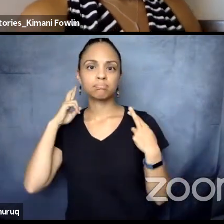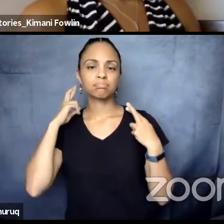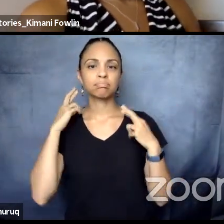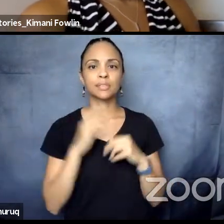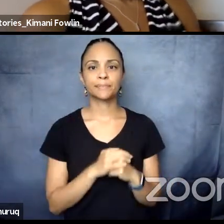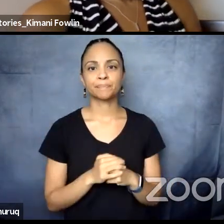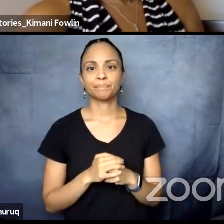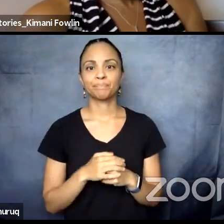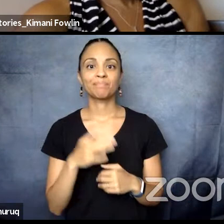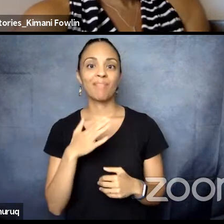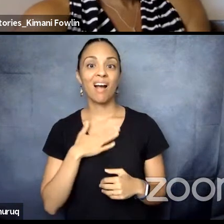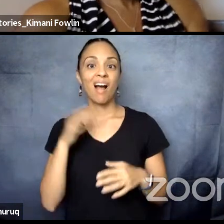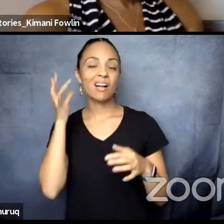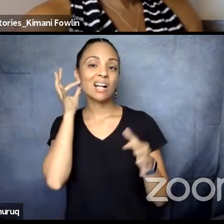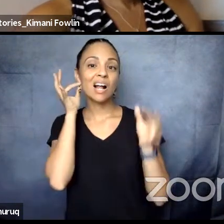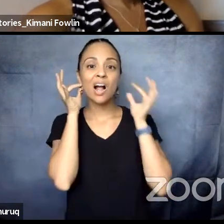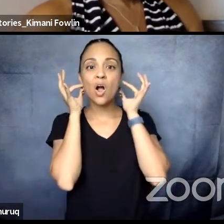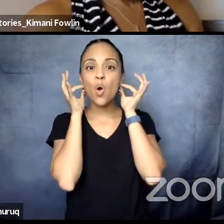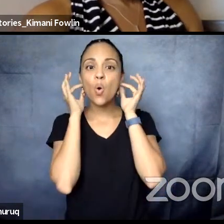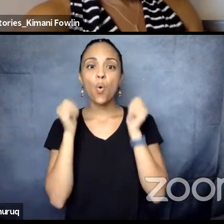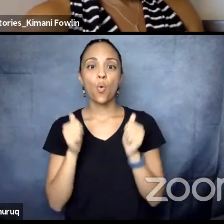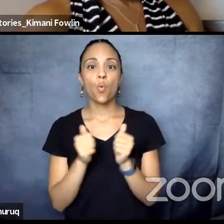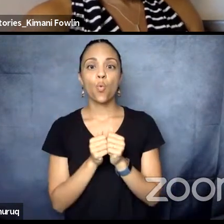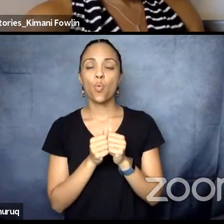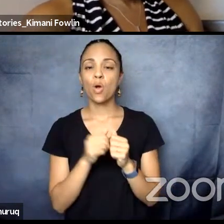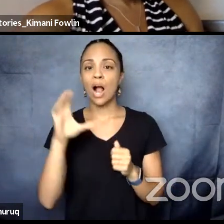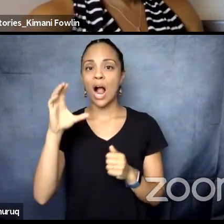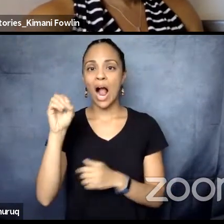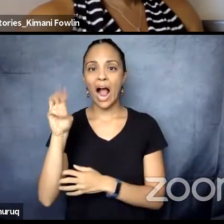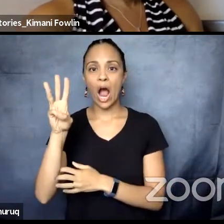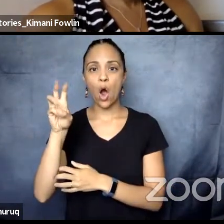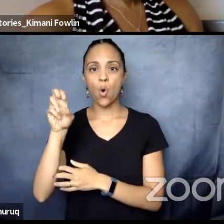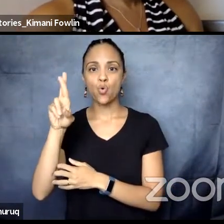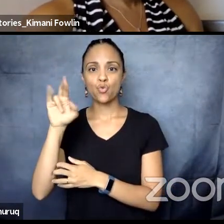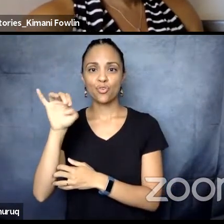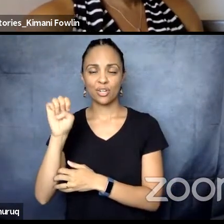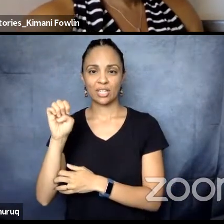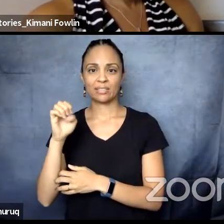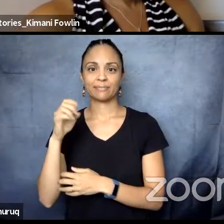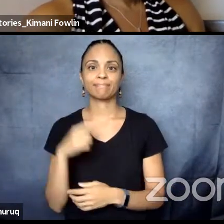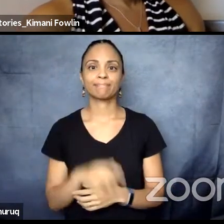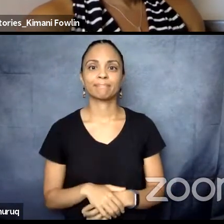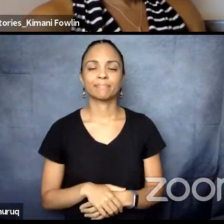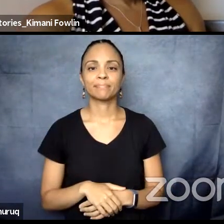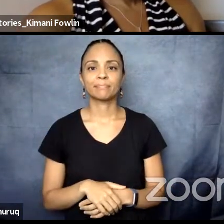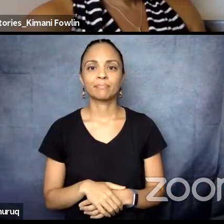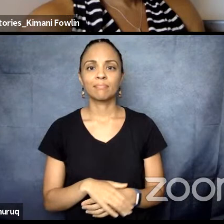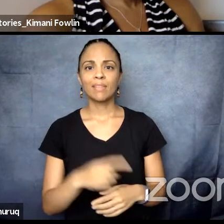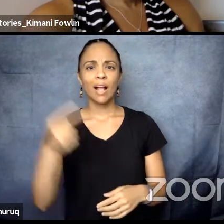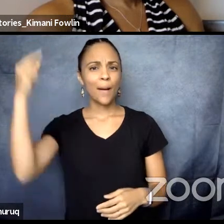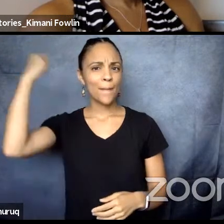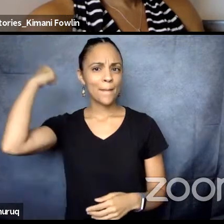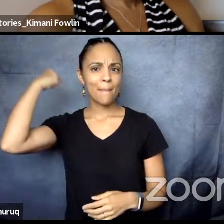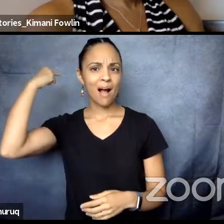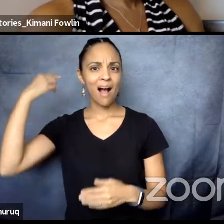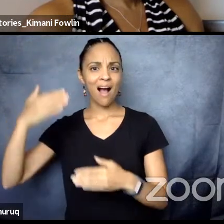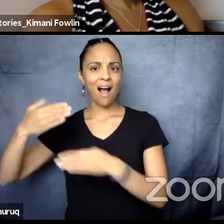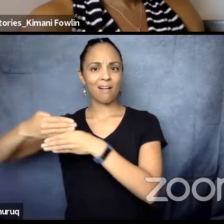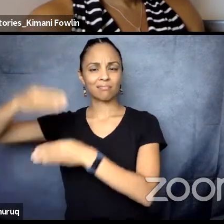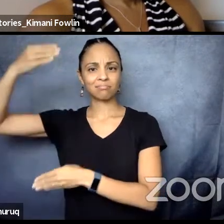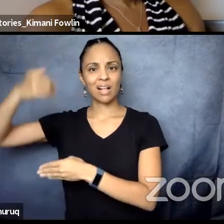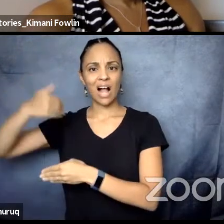the end and a yellow t-shirt. Behind me are photos of our family, a large plant, a lamp,